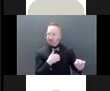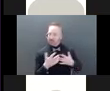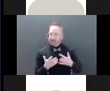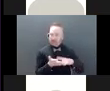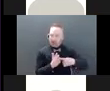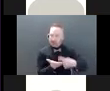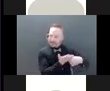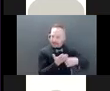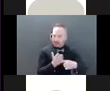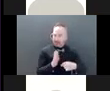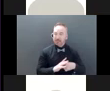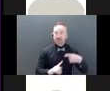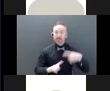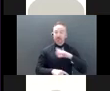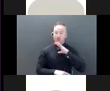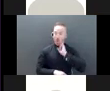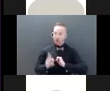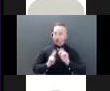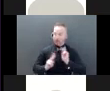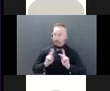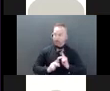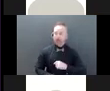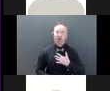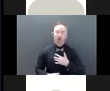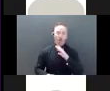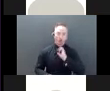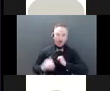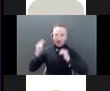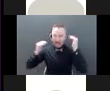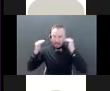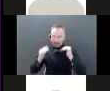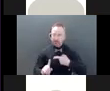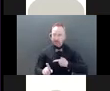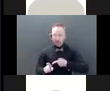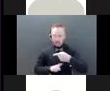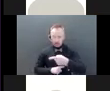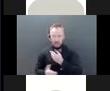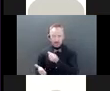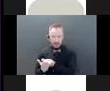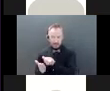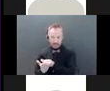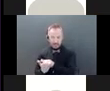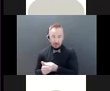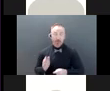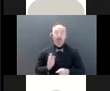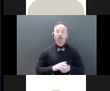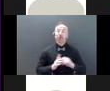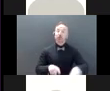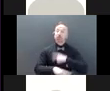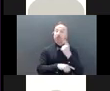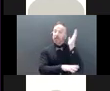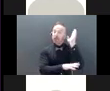particularly around their finances. So as we go through the presentation today, if there are things that, you know,